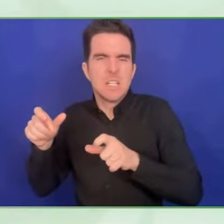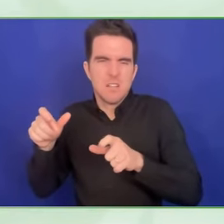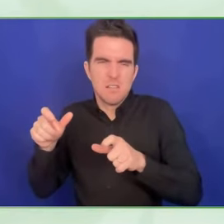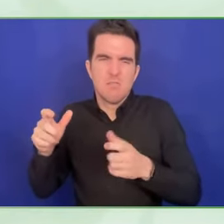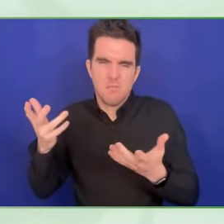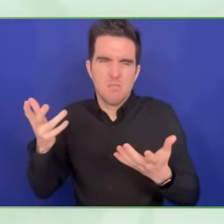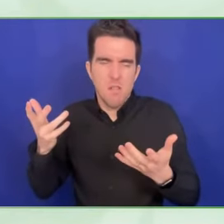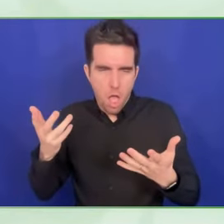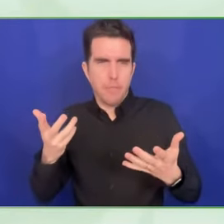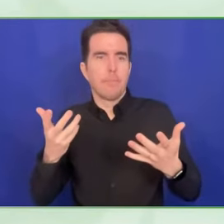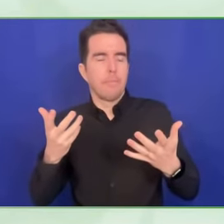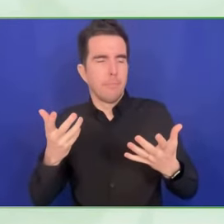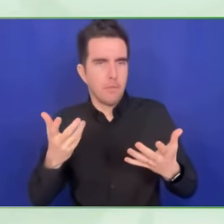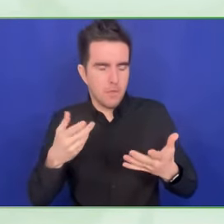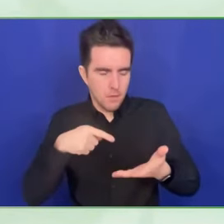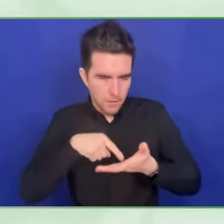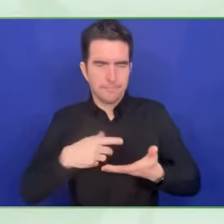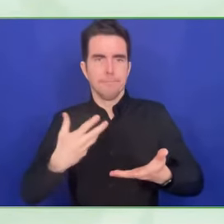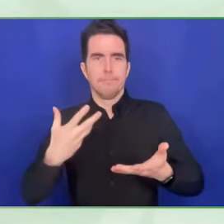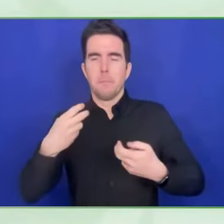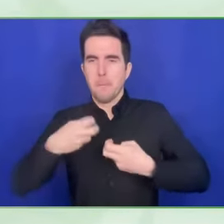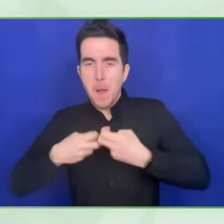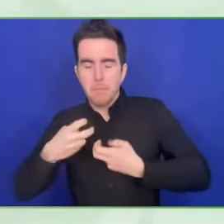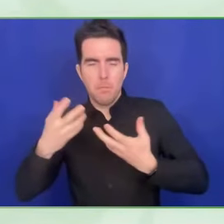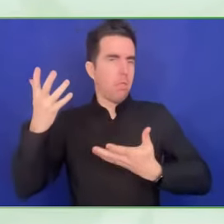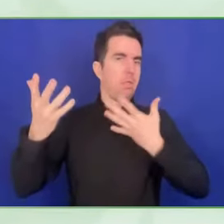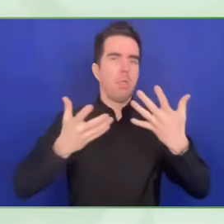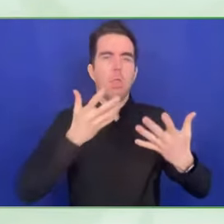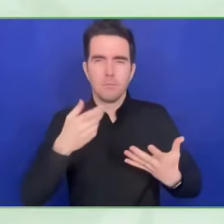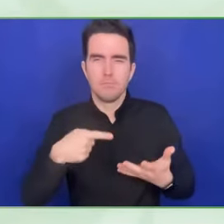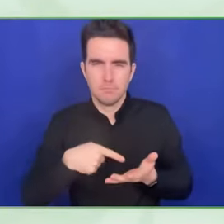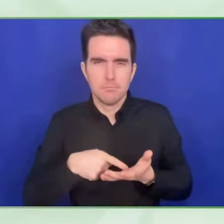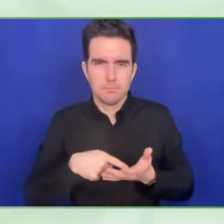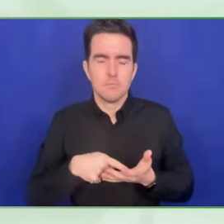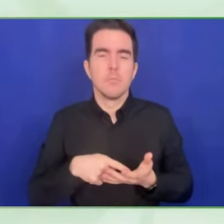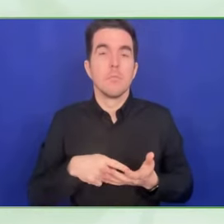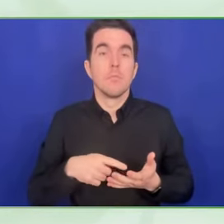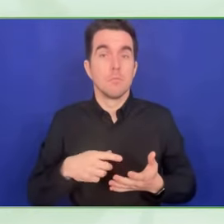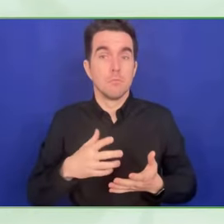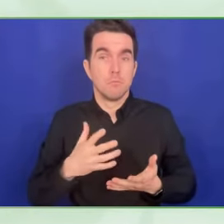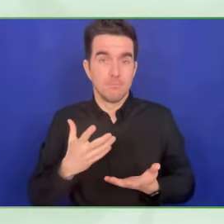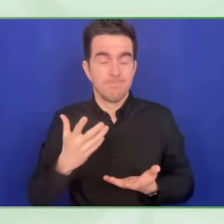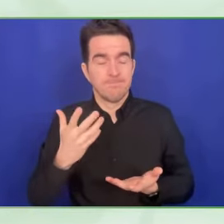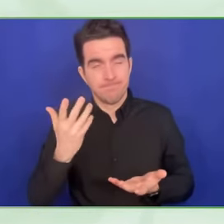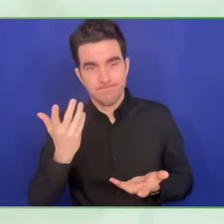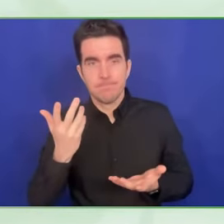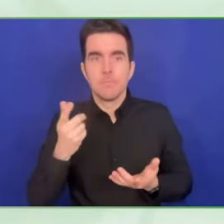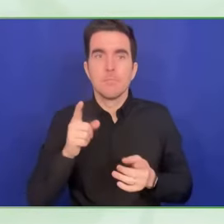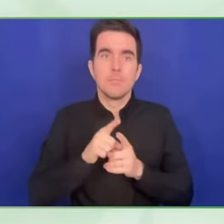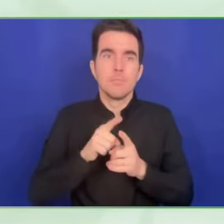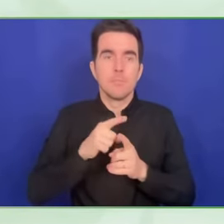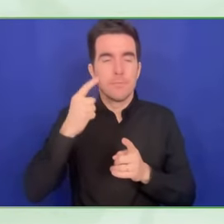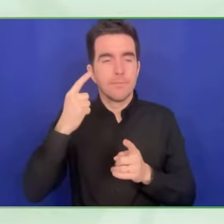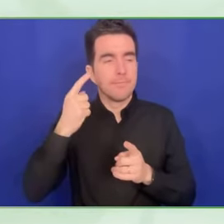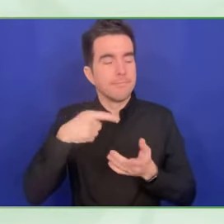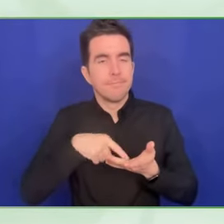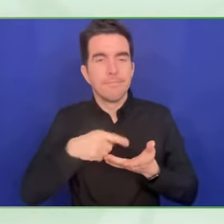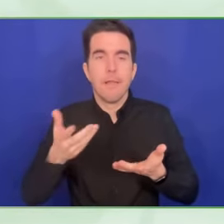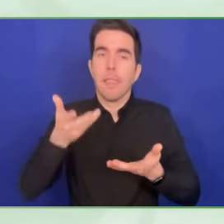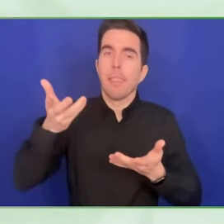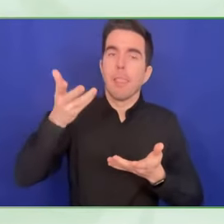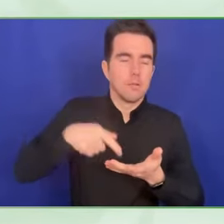company which dedicates their efforts to create software for identity verification based on biometrics.